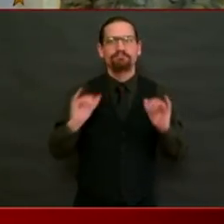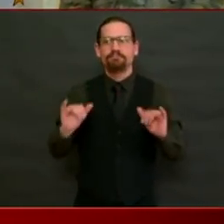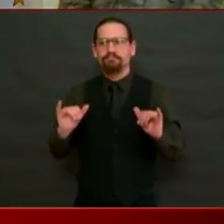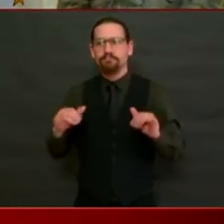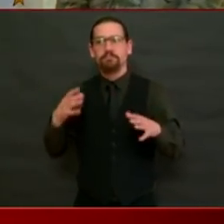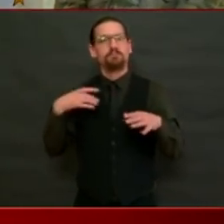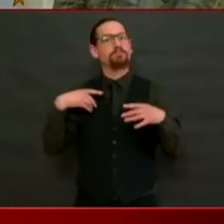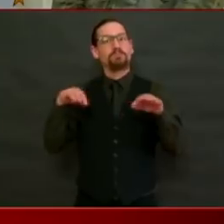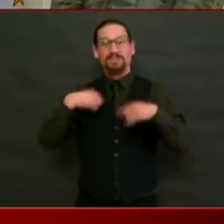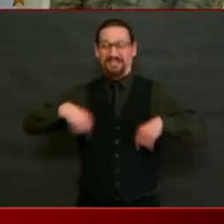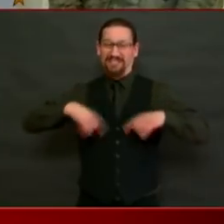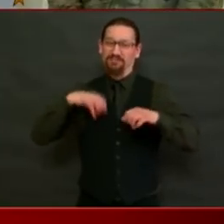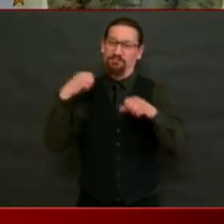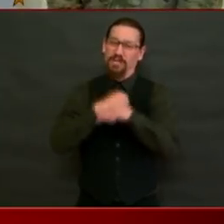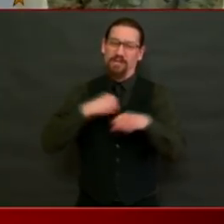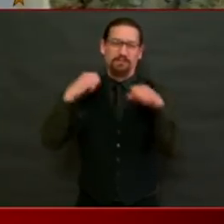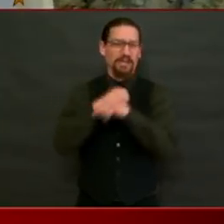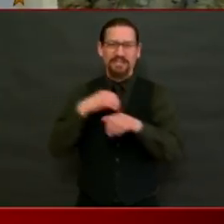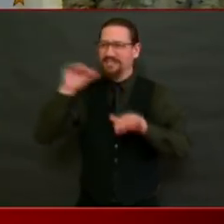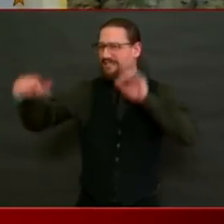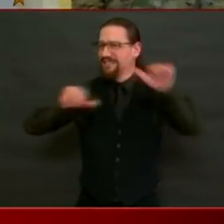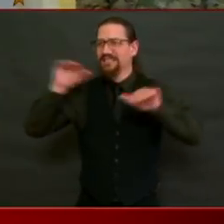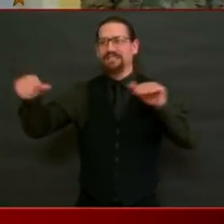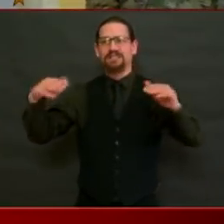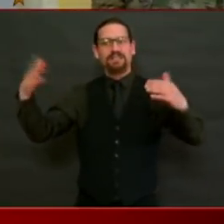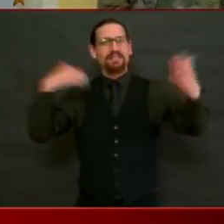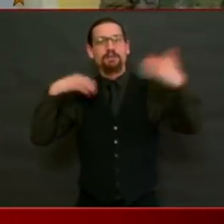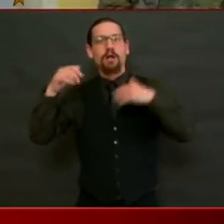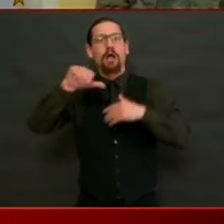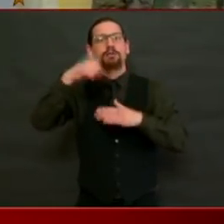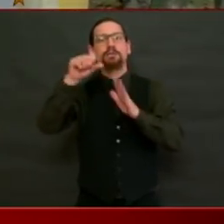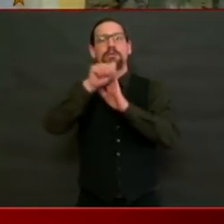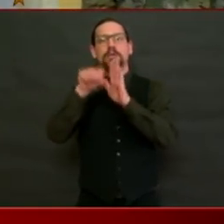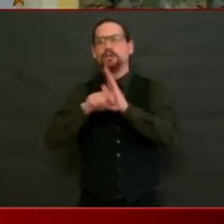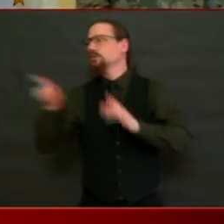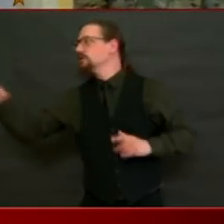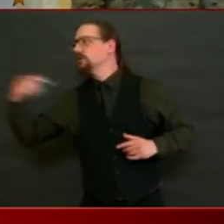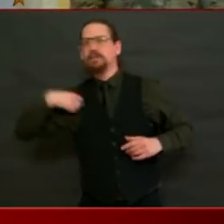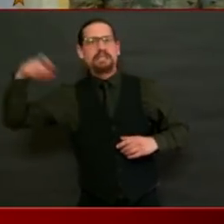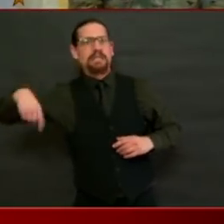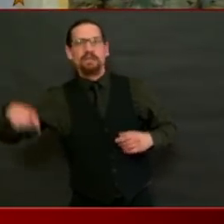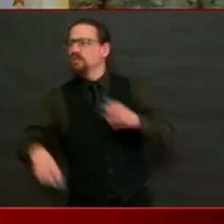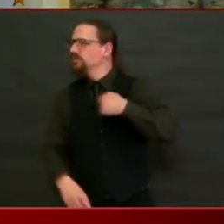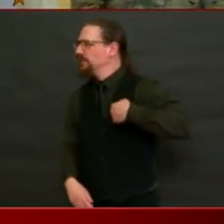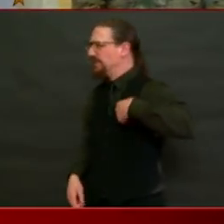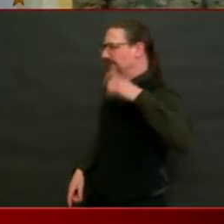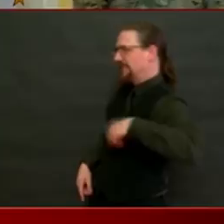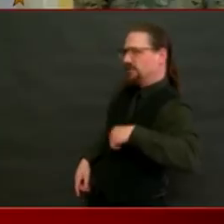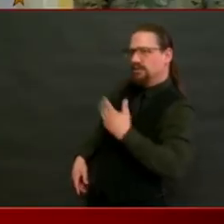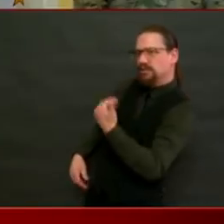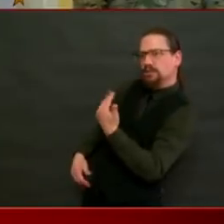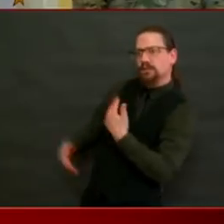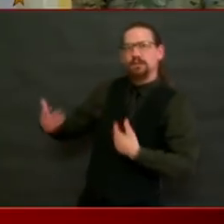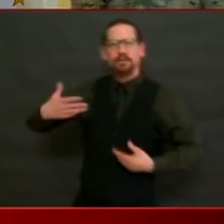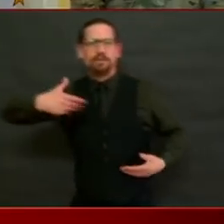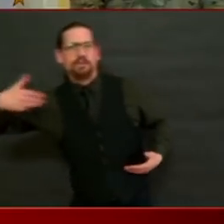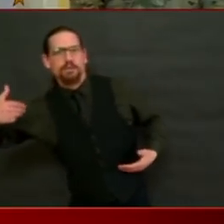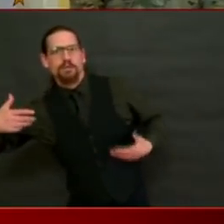and even the federal government to get the equipment that we need to do the level of testing that we need to do.